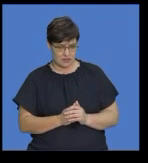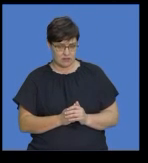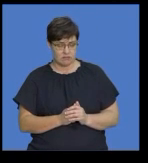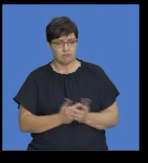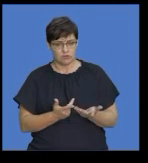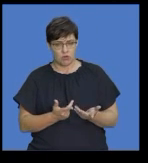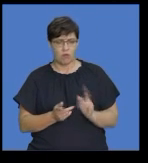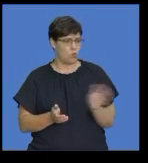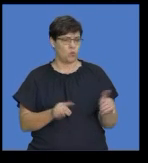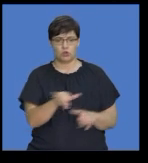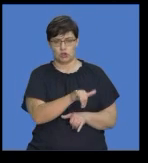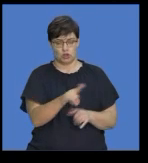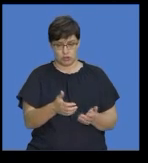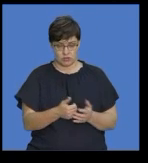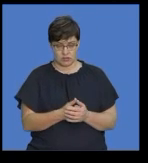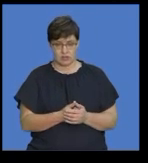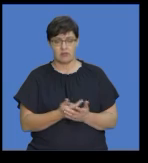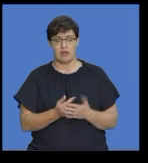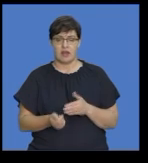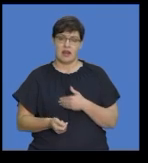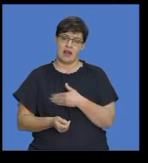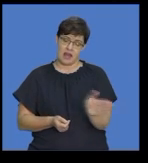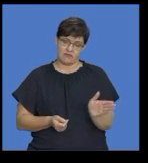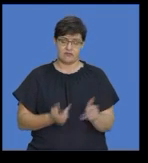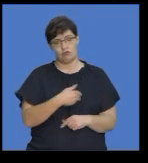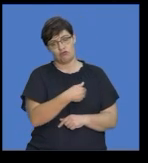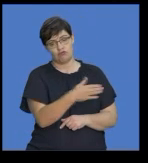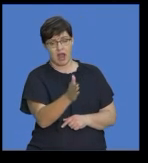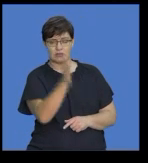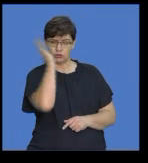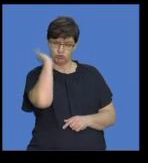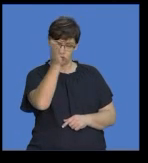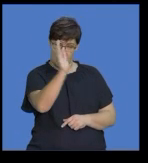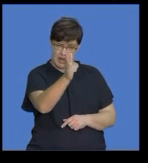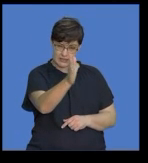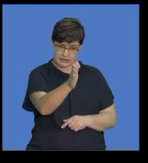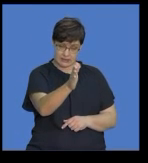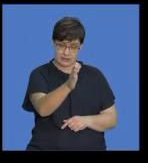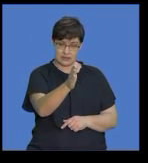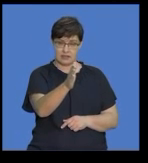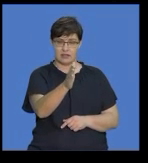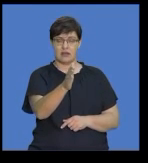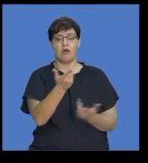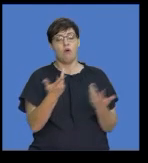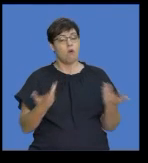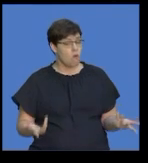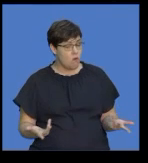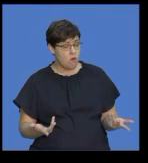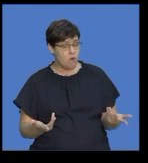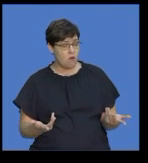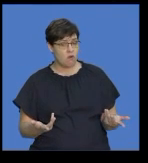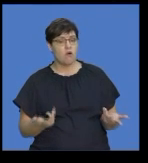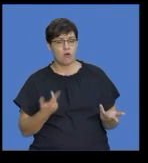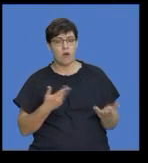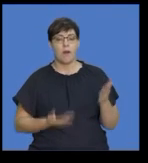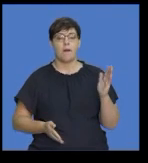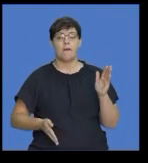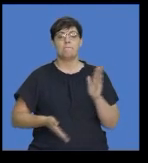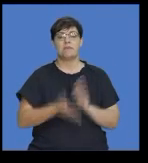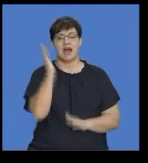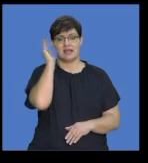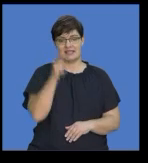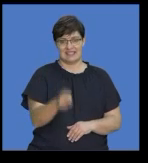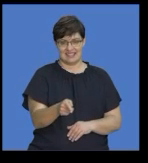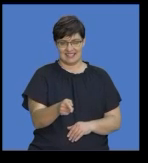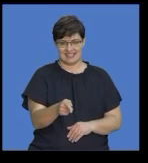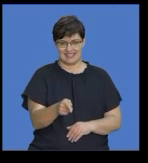So, you turn left, turn right, go straight ahead as I've indicated or you can go past. Now, here you would obviously go